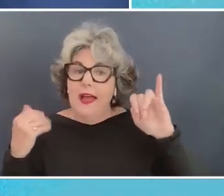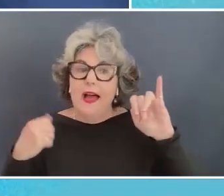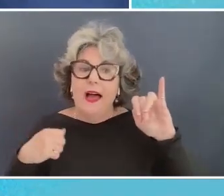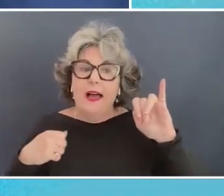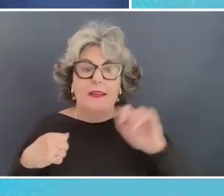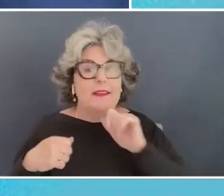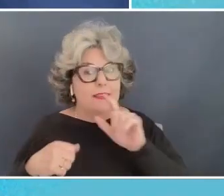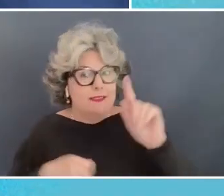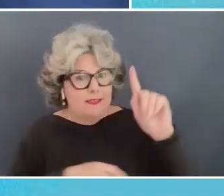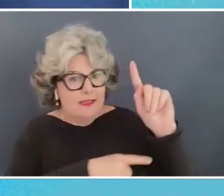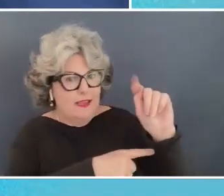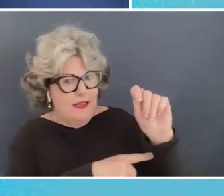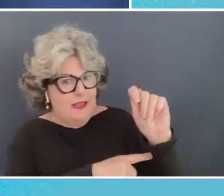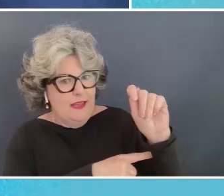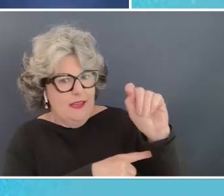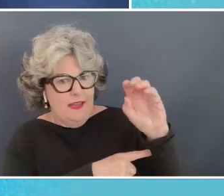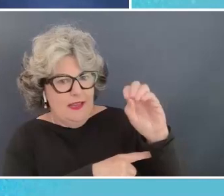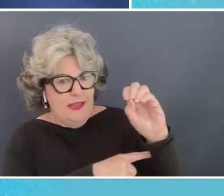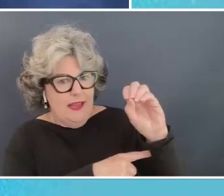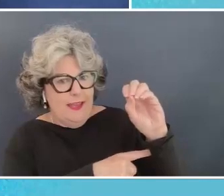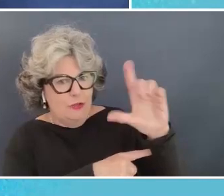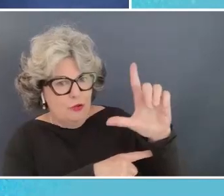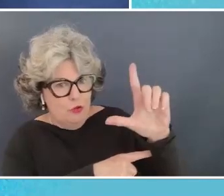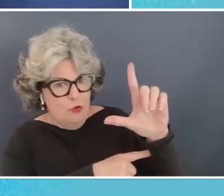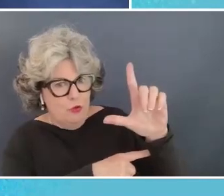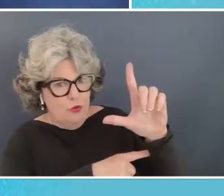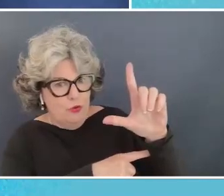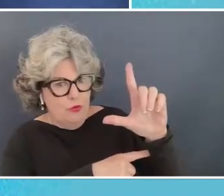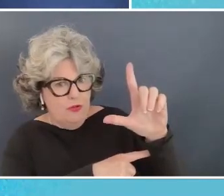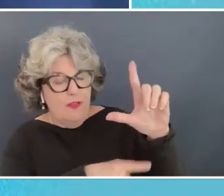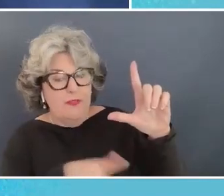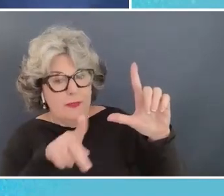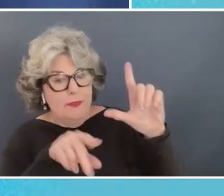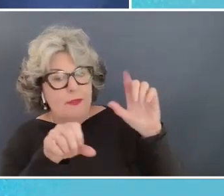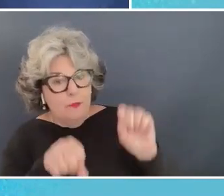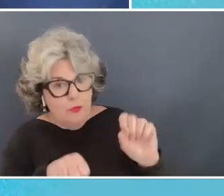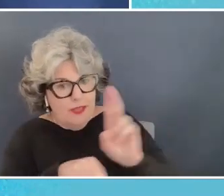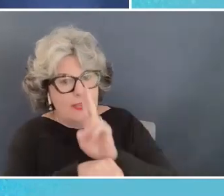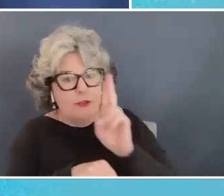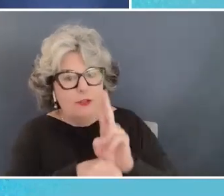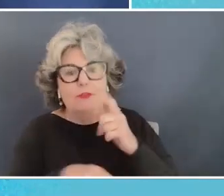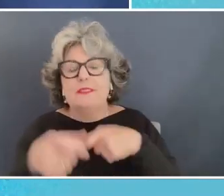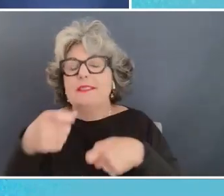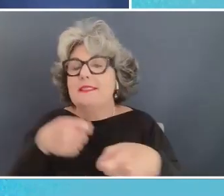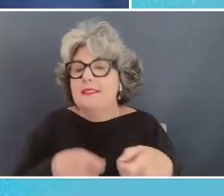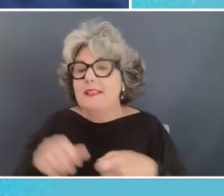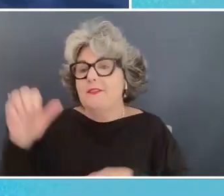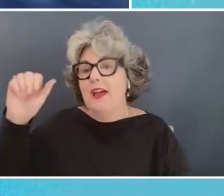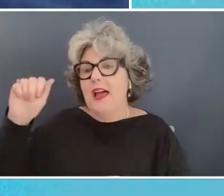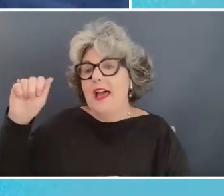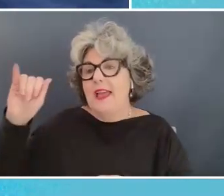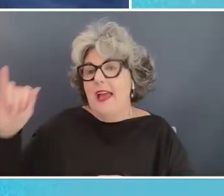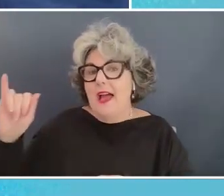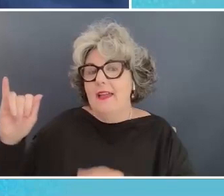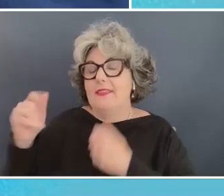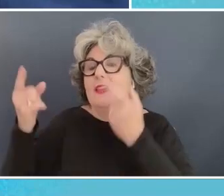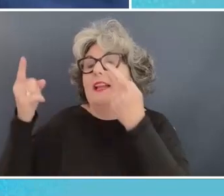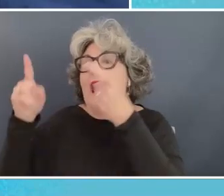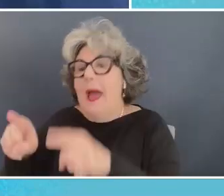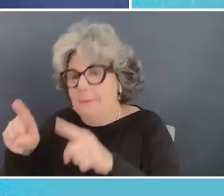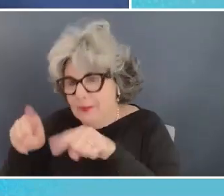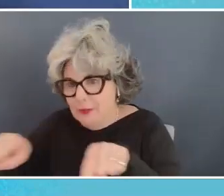that that artificial intelligence is something that people use as opposed to artificial intelligence being something that happens to you